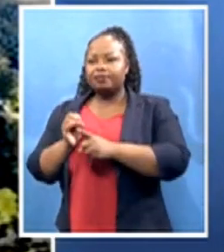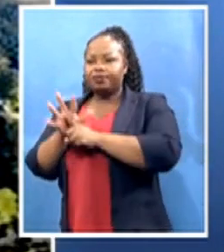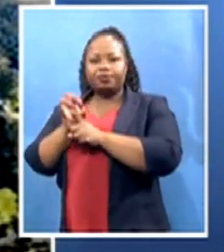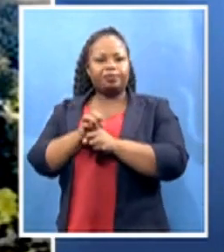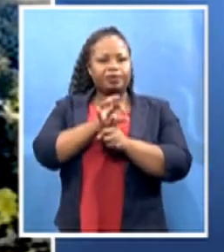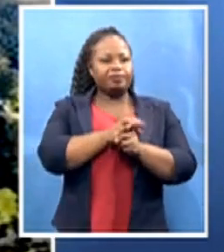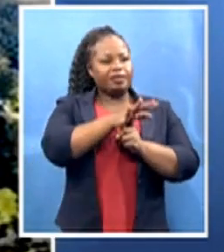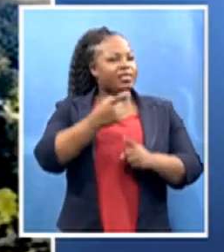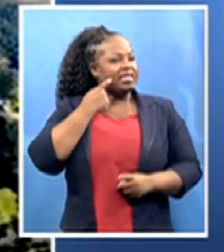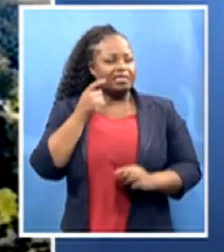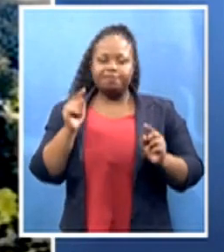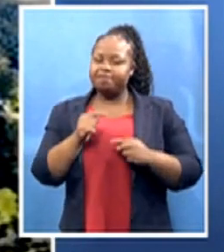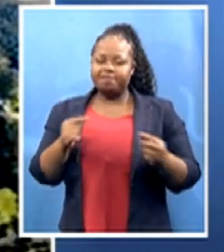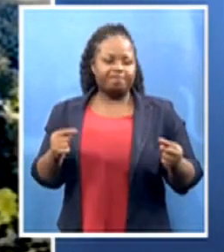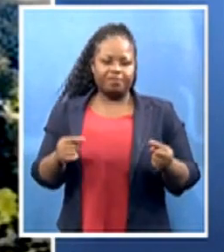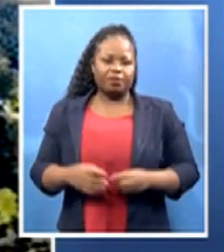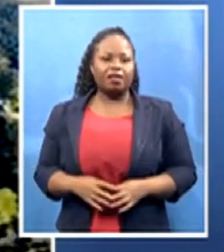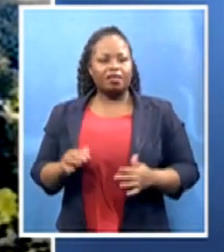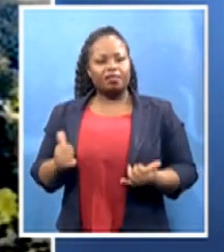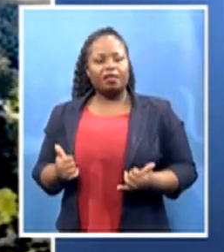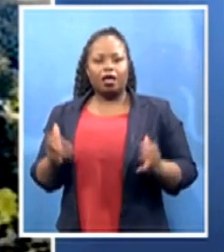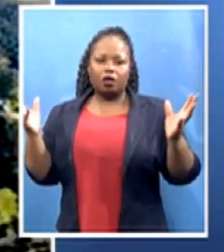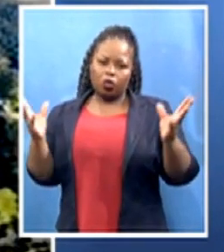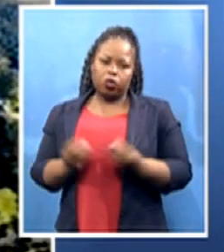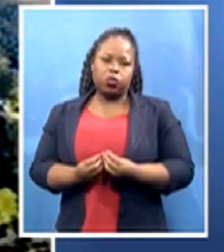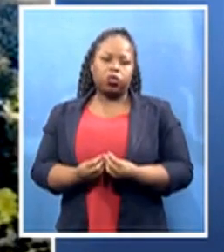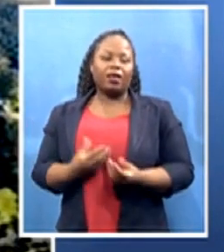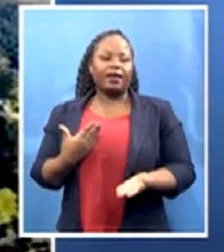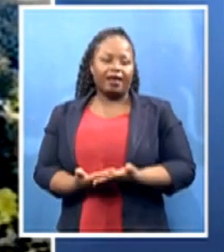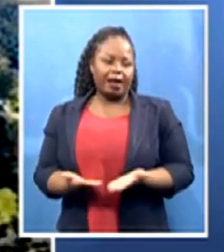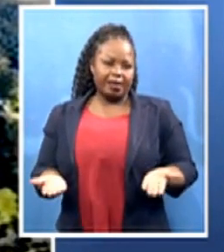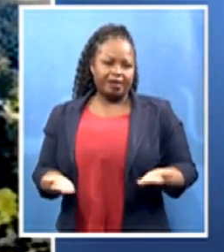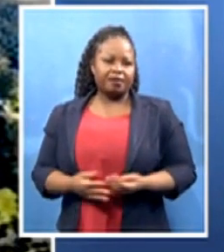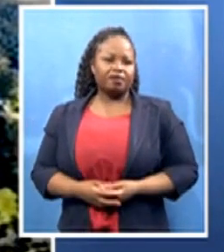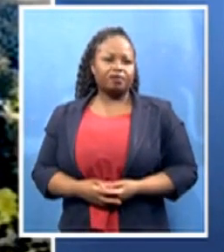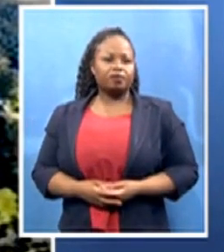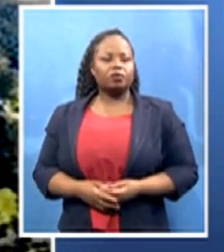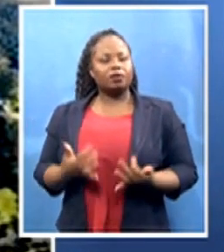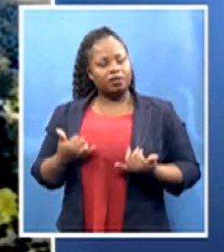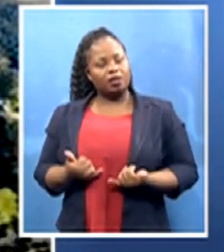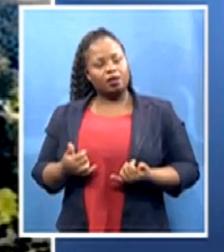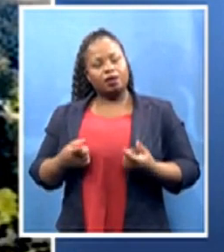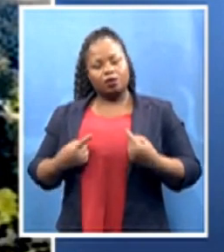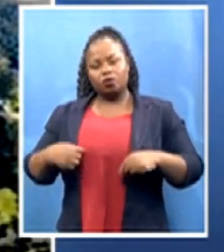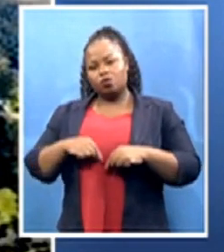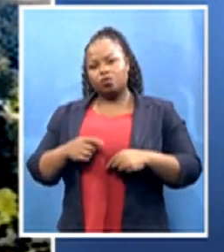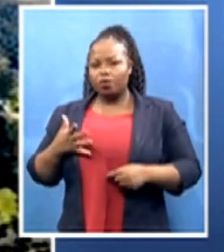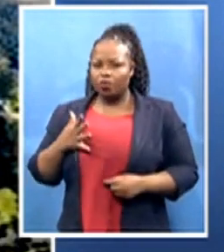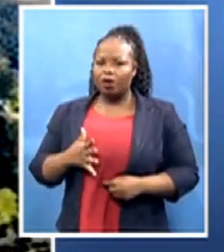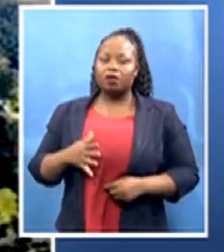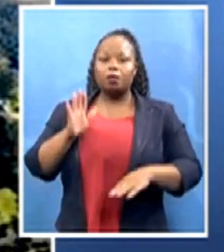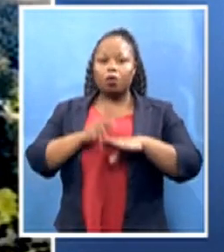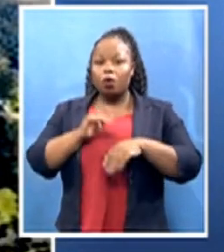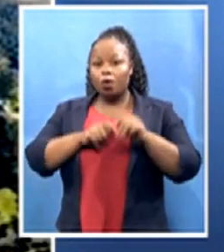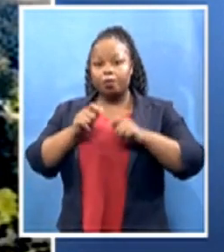and infect. So we really are wanting to get as many people vaccinated as possible so